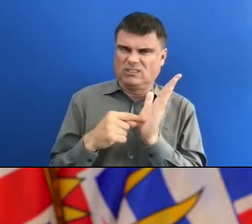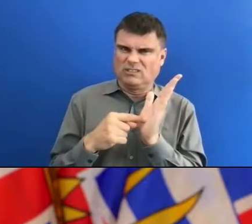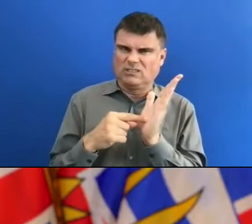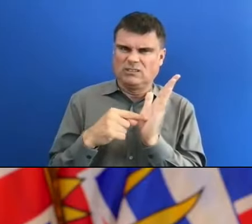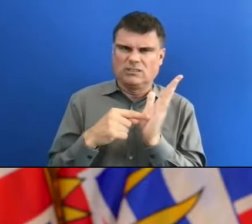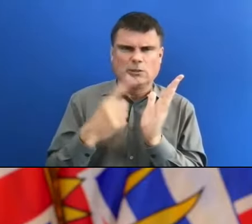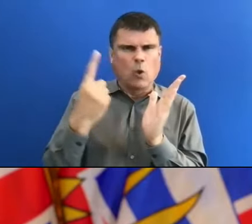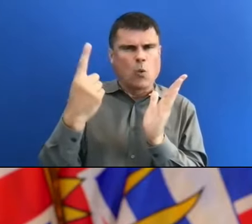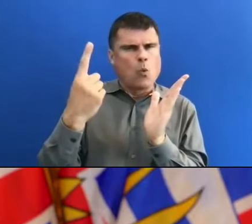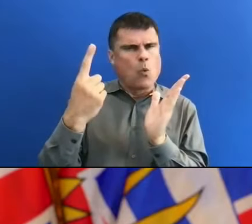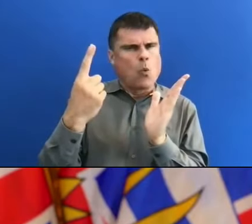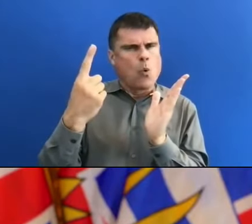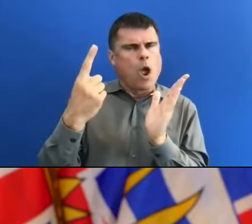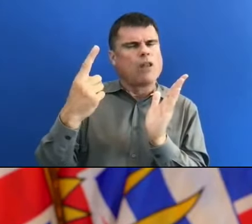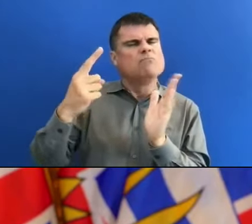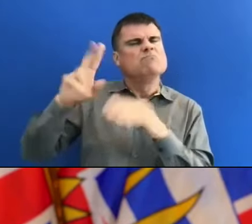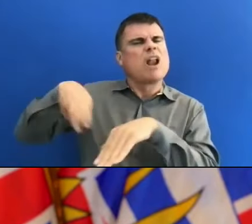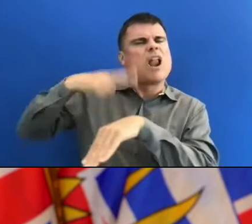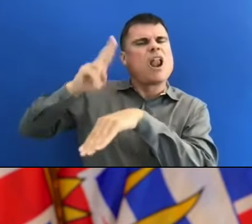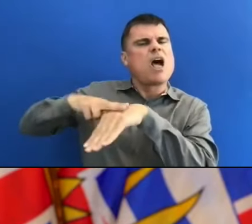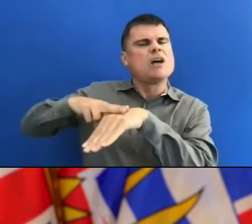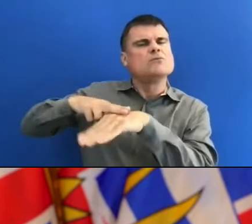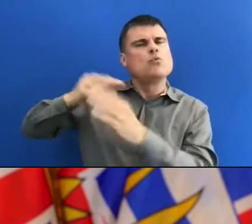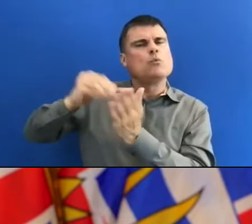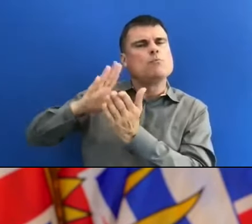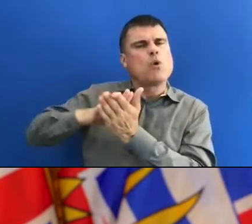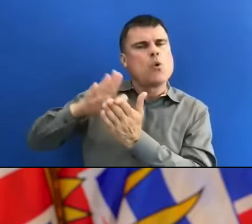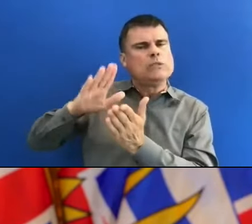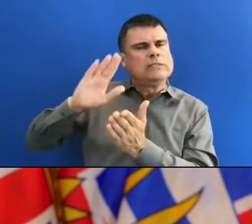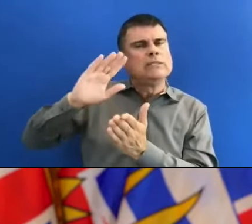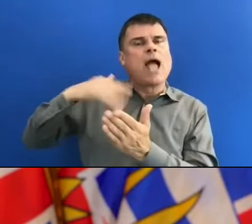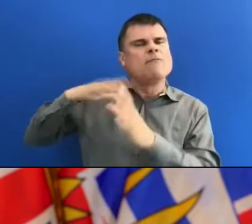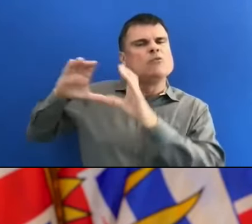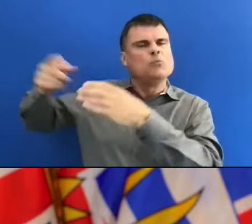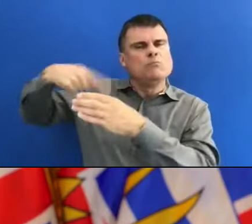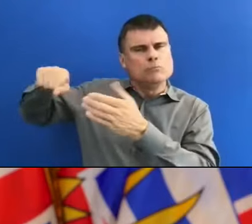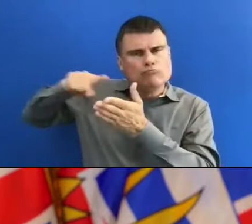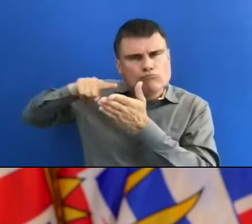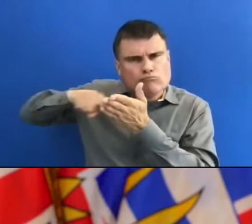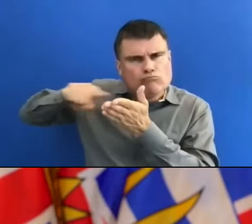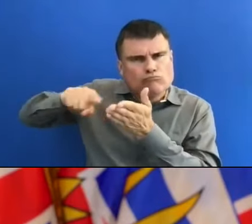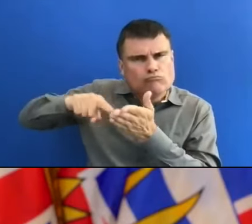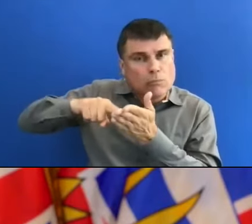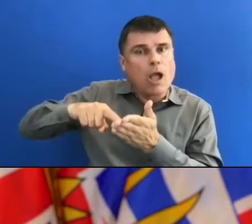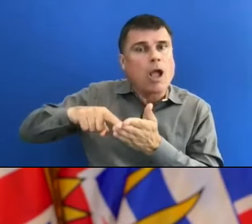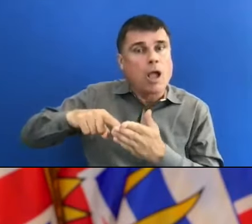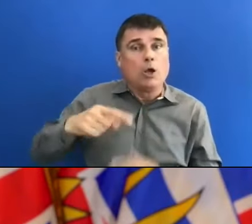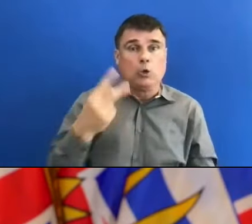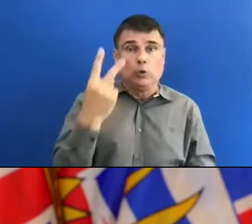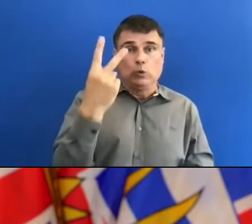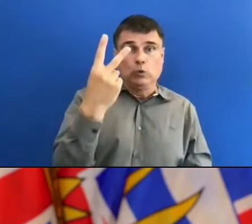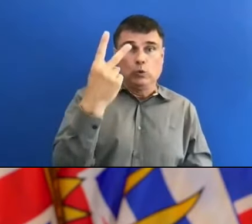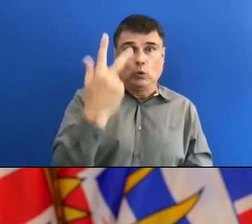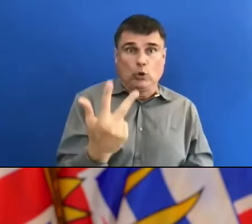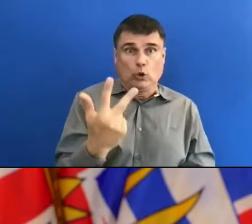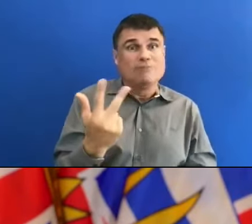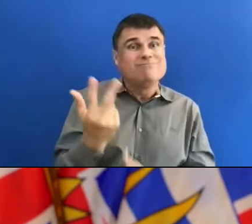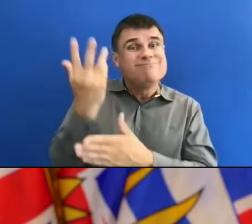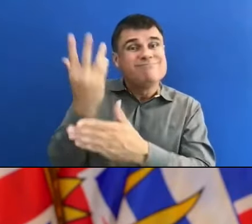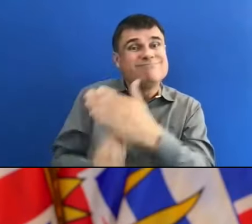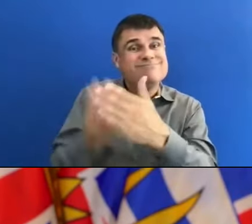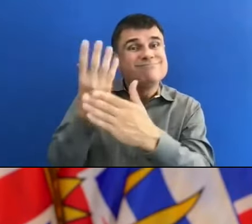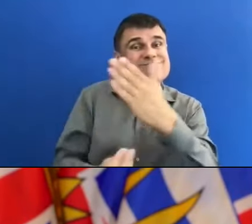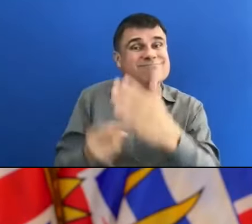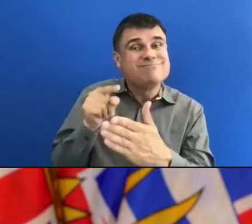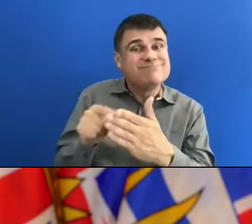that a group of researchers believe that at least two-thirds of the deaths caused by COVID-19 outside of long